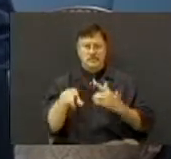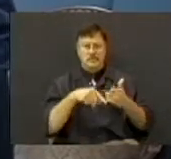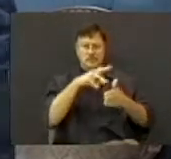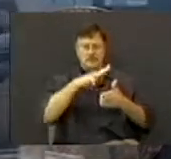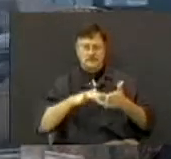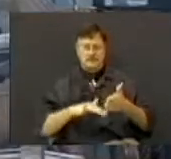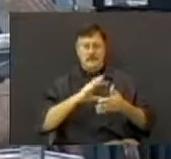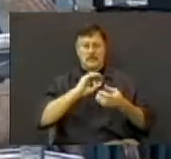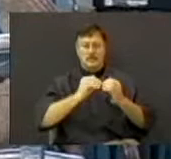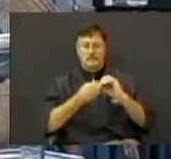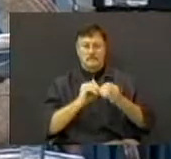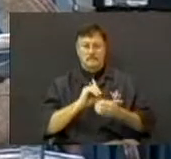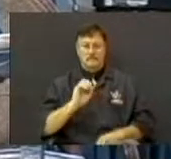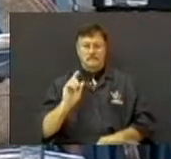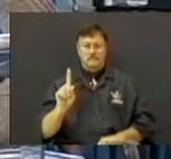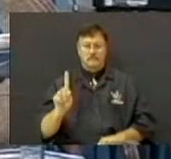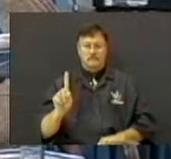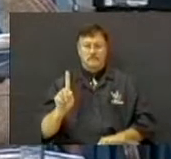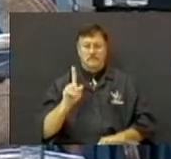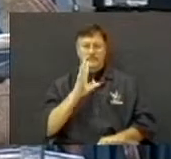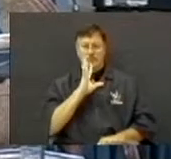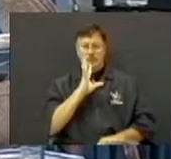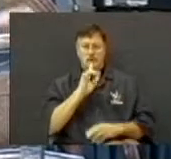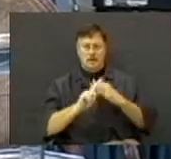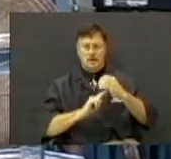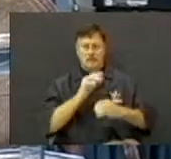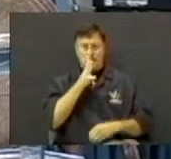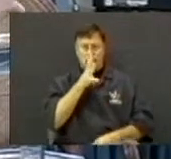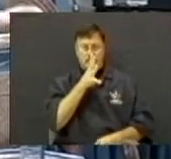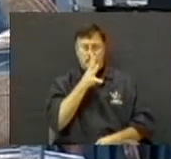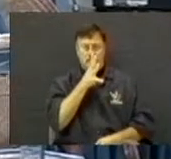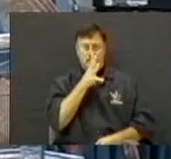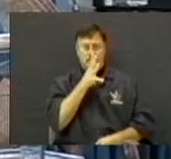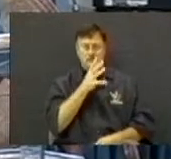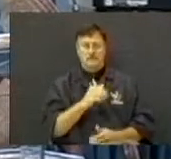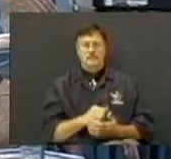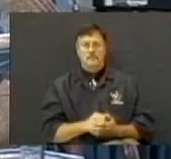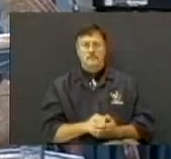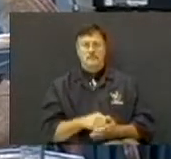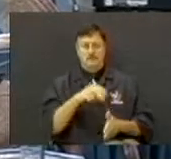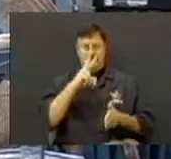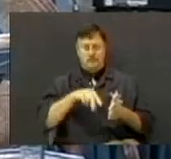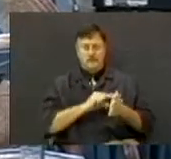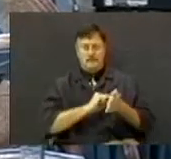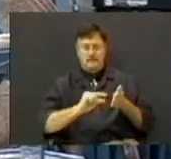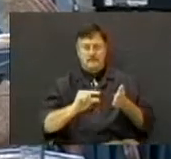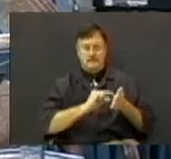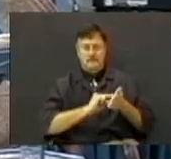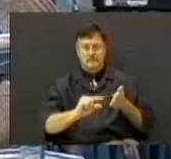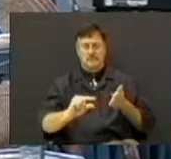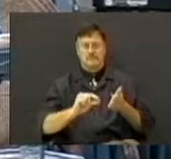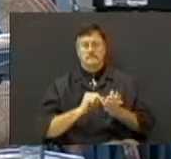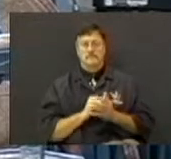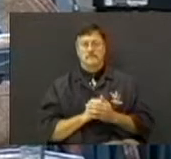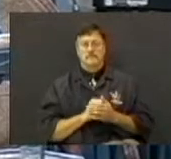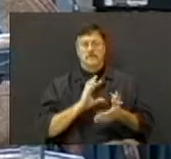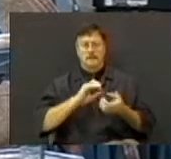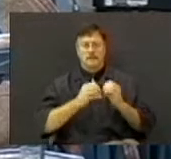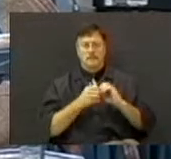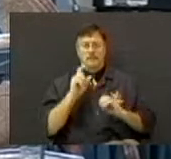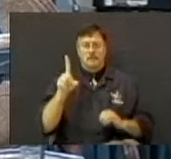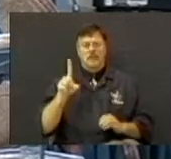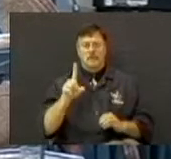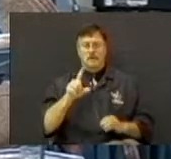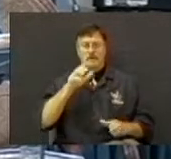Number 1, and I'm talking about mothers, and I'll get down to that in just a moment and read this passage. Number 1,